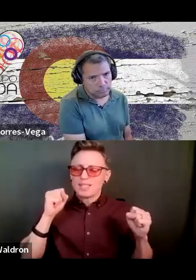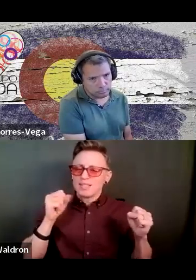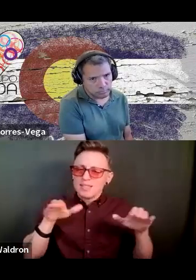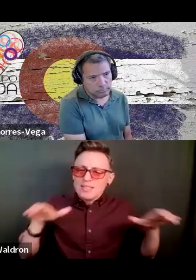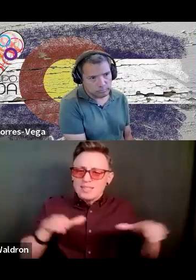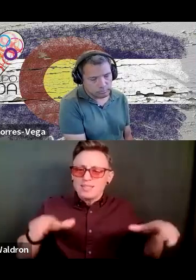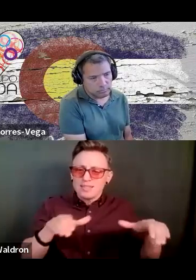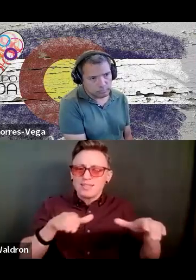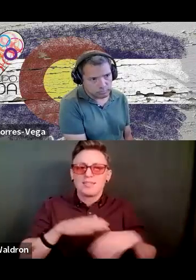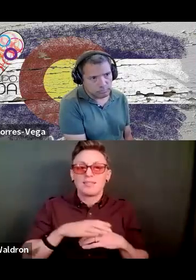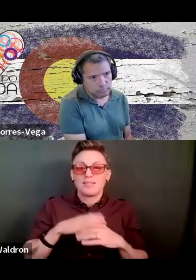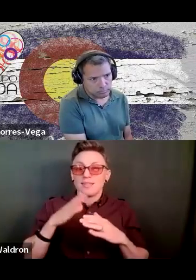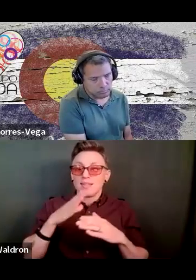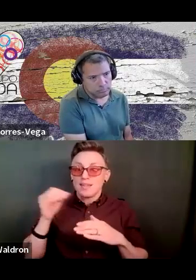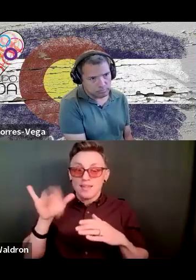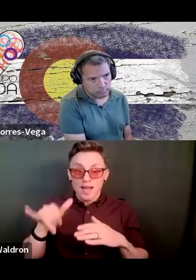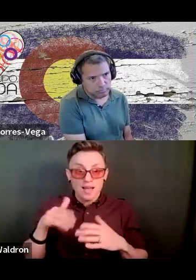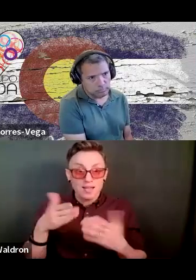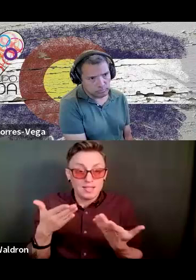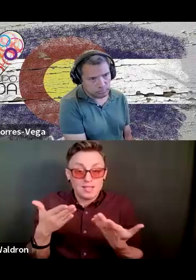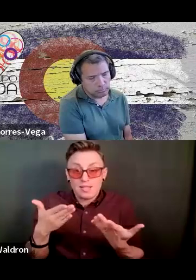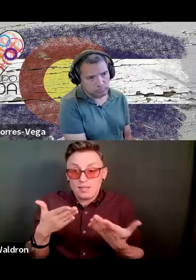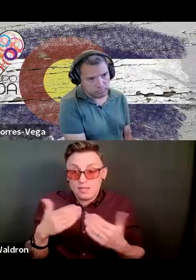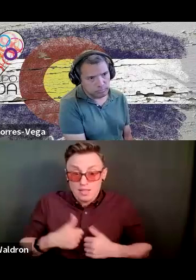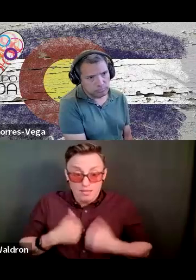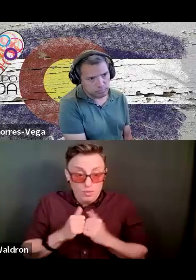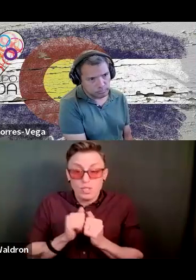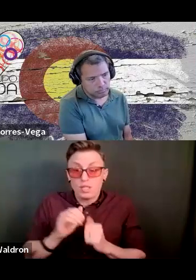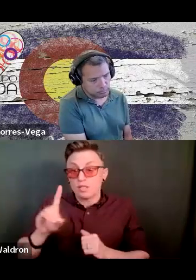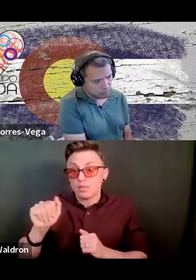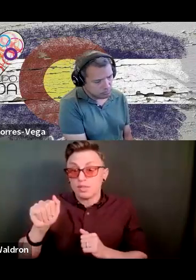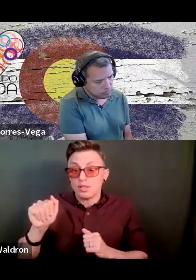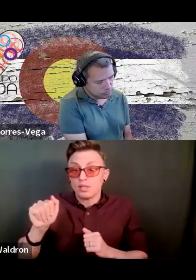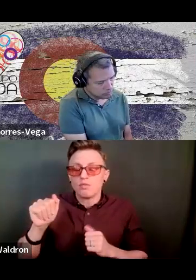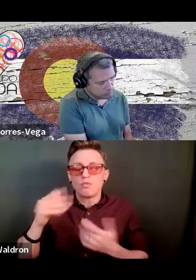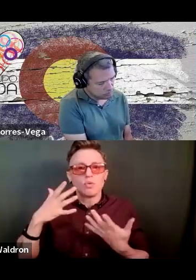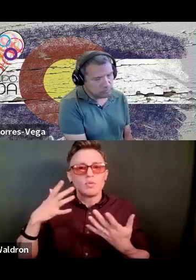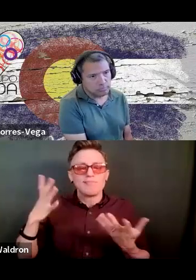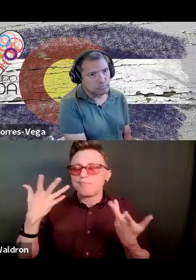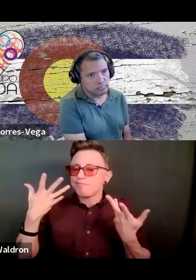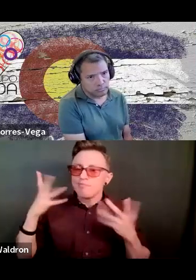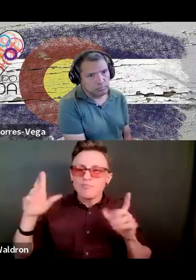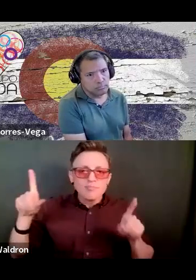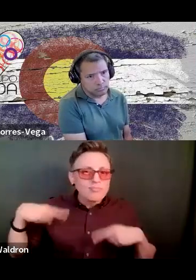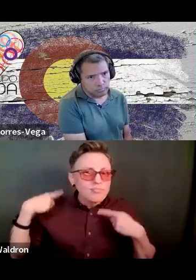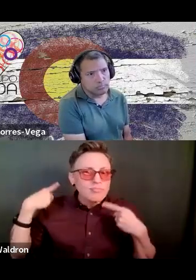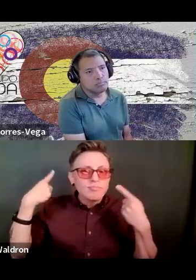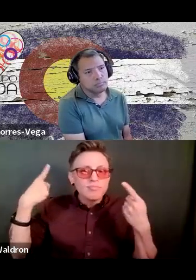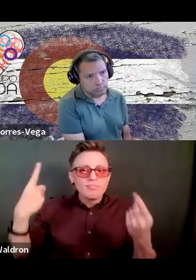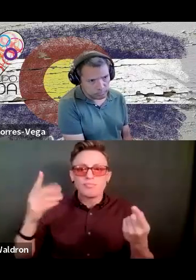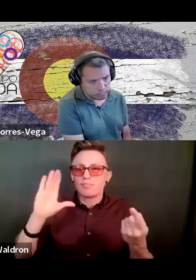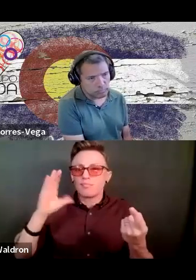After that, it's community living with a disability, right? Because for too long, we have gone without being able to